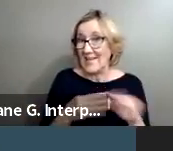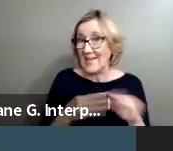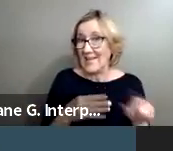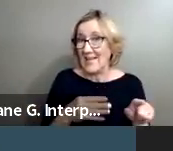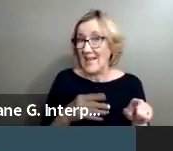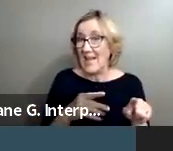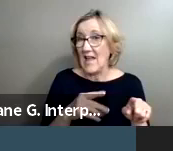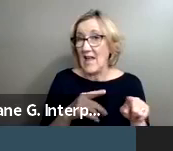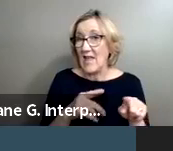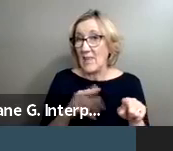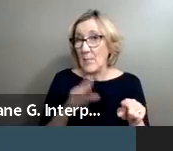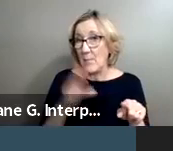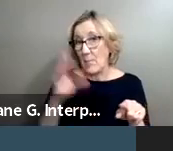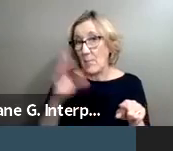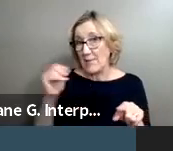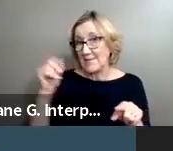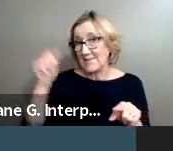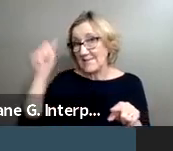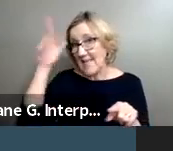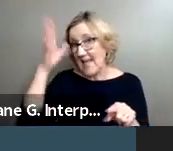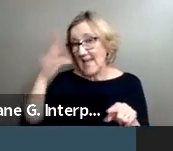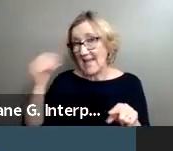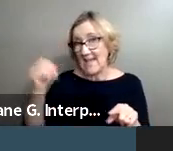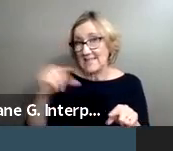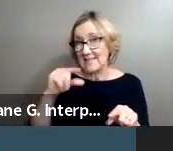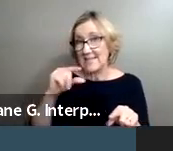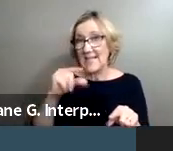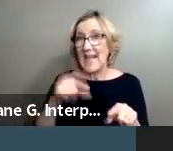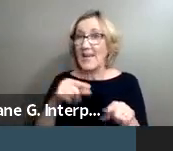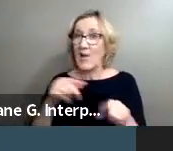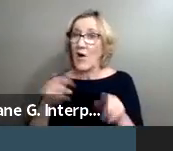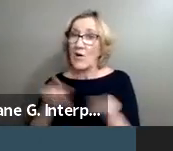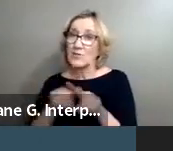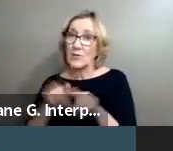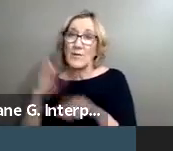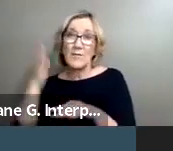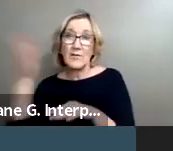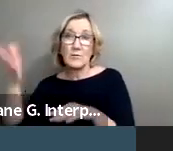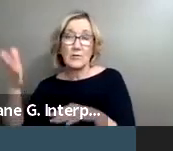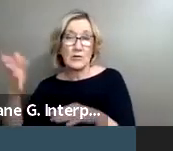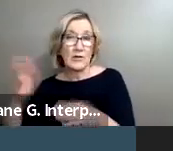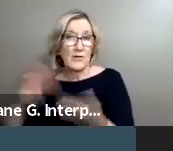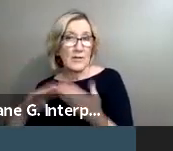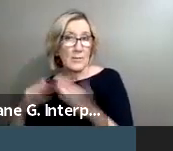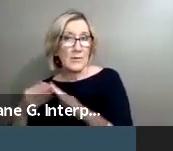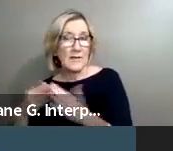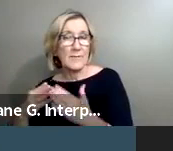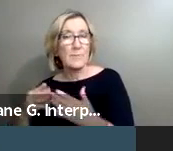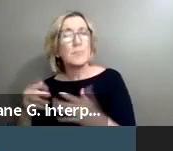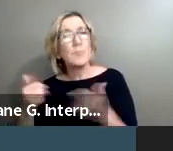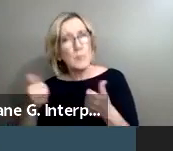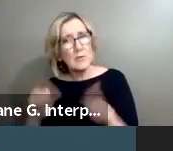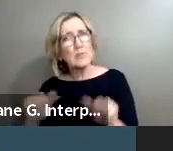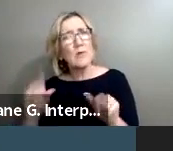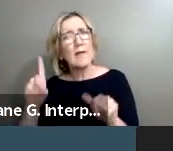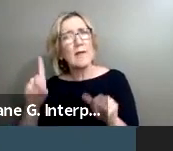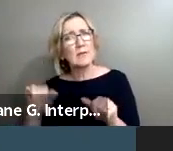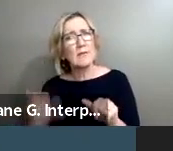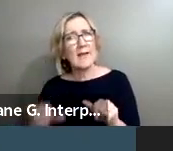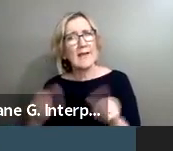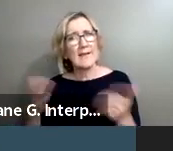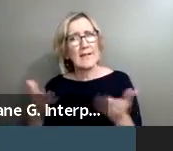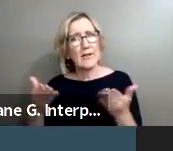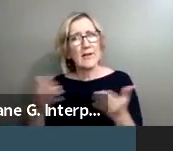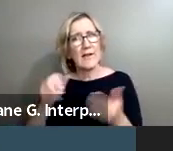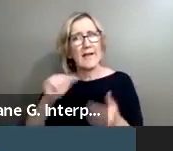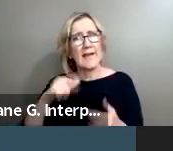dad, but also the future generation of the community. And that's something we try to practice at Applewood is we really want to make sure that when we're in the community, we're